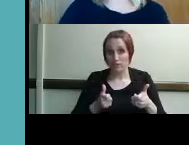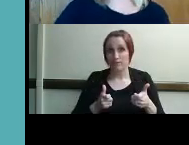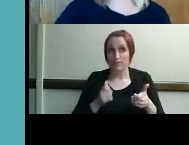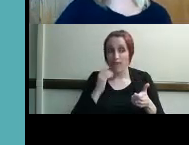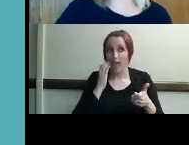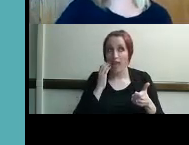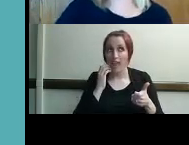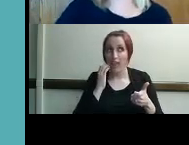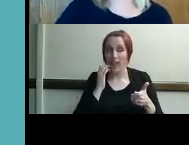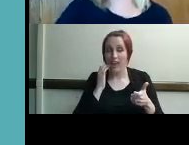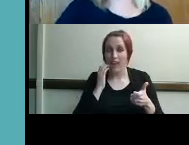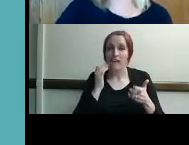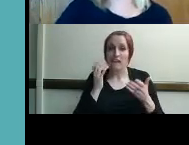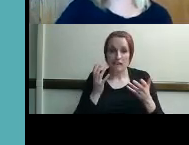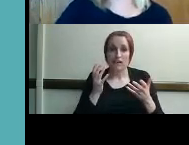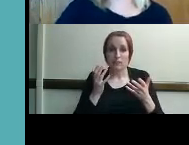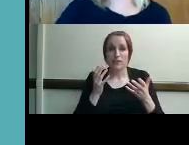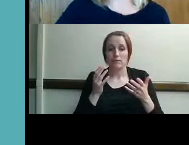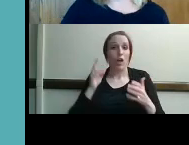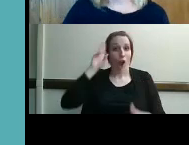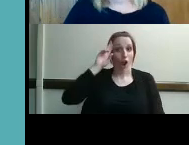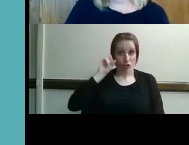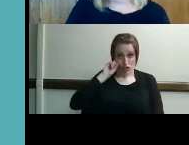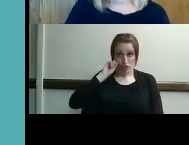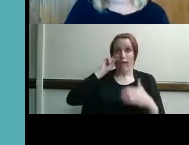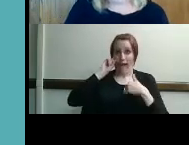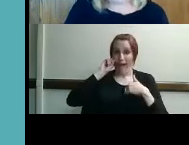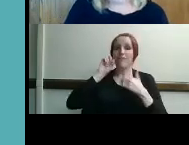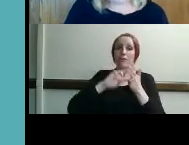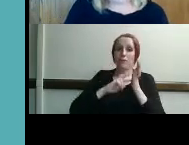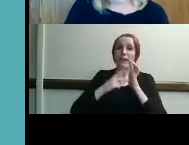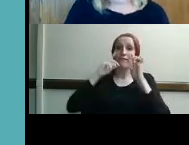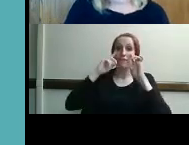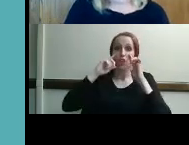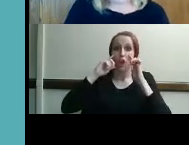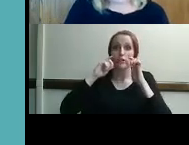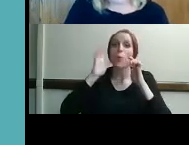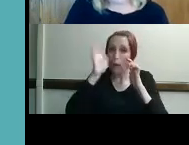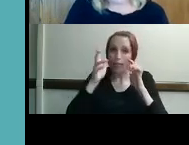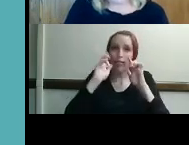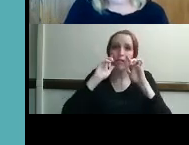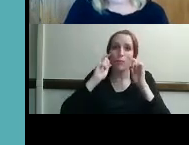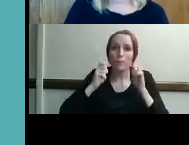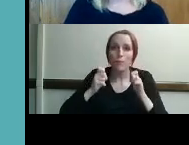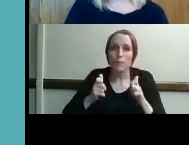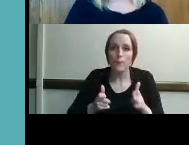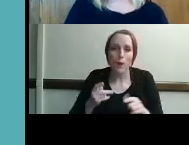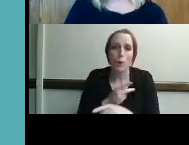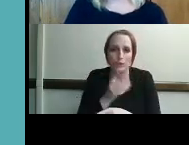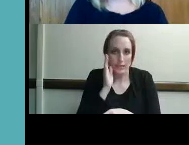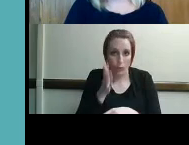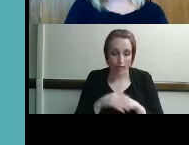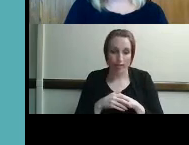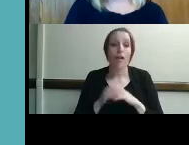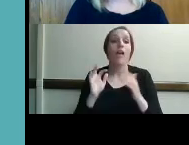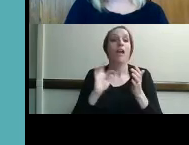the vision loss we said with ushers is progressive so that means he's going to qualify under that